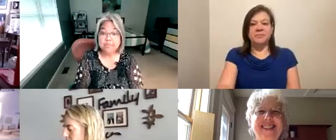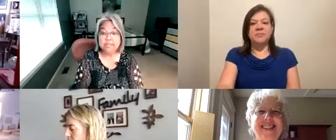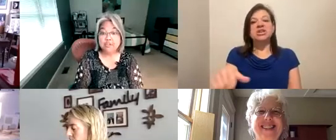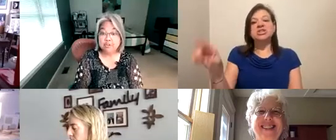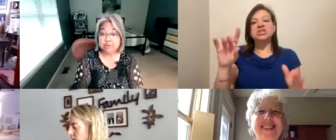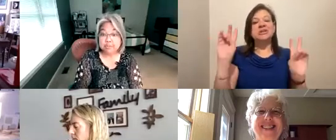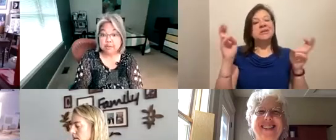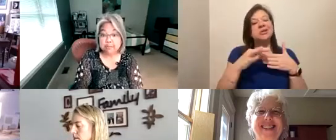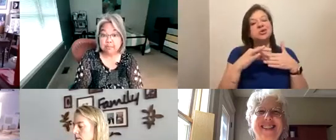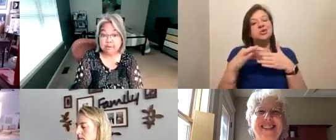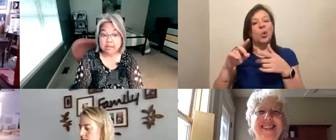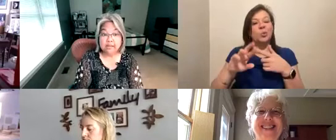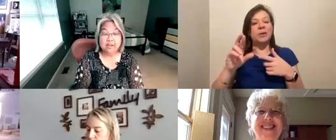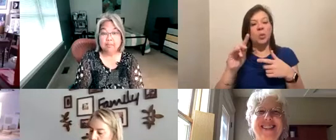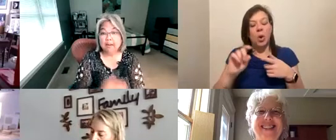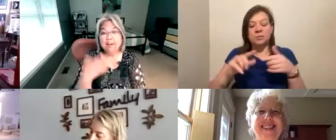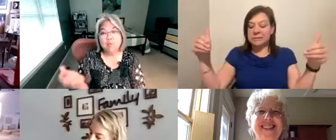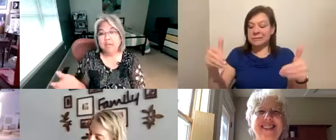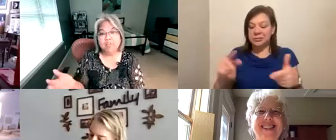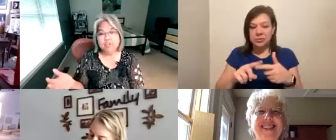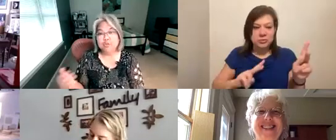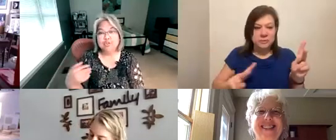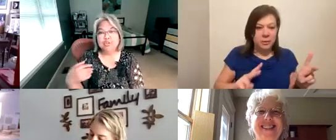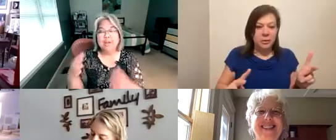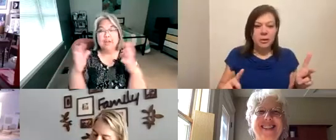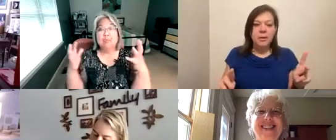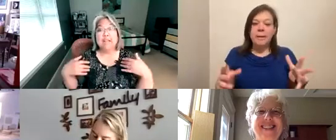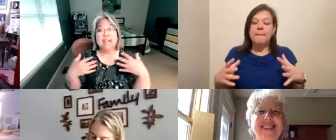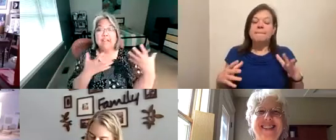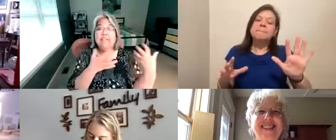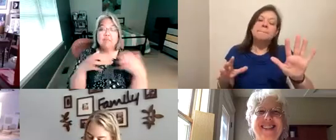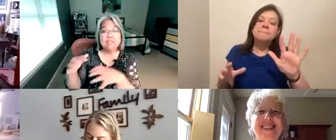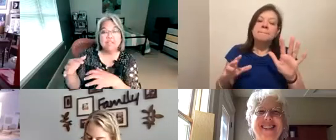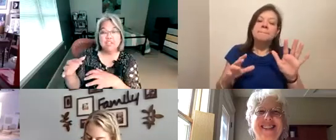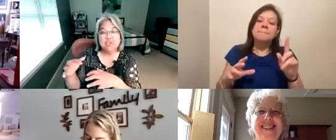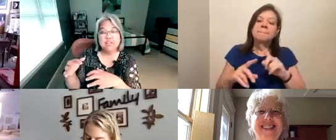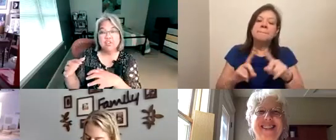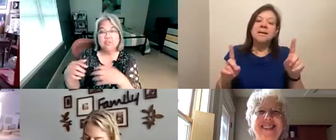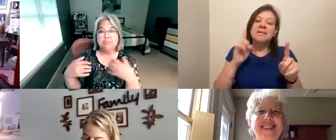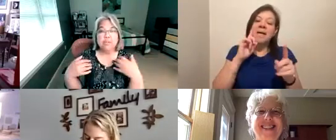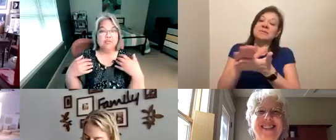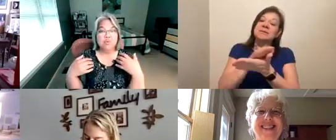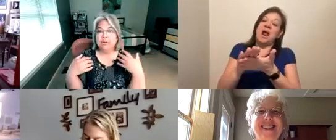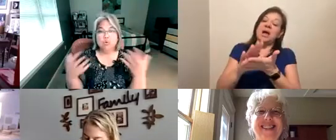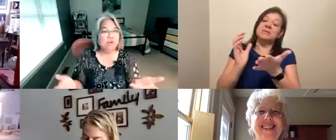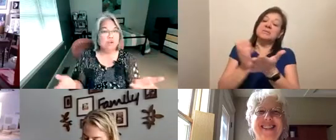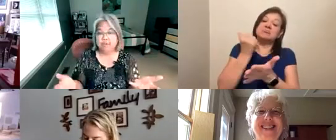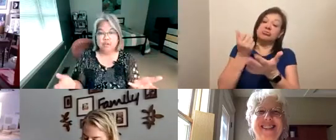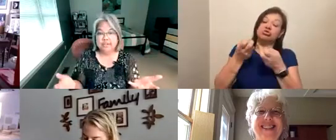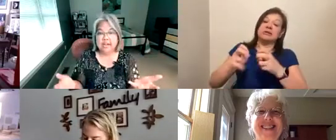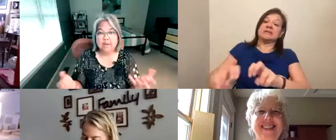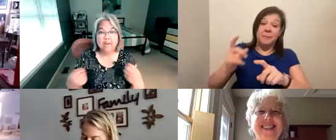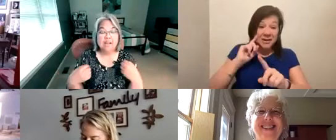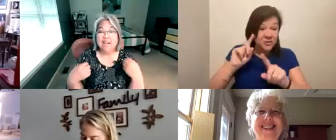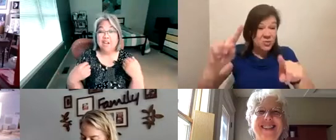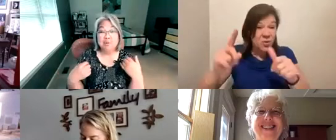ropes, introduced me to people. But I don't want to discourage you. I think that was a nice transition. But if you are going for the